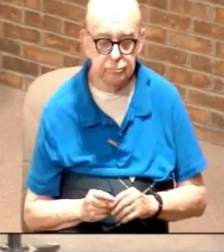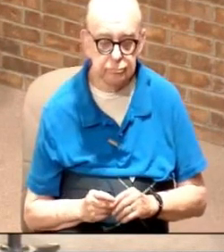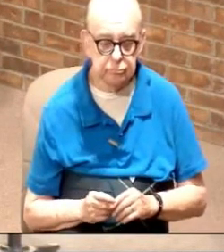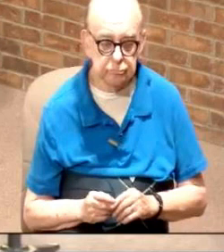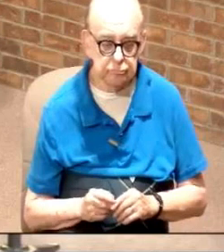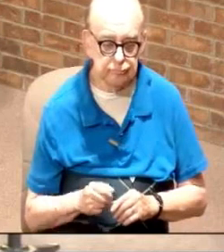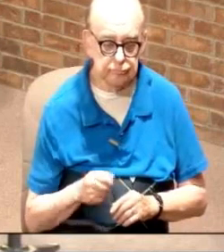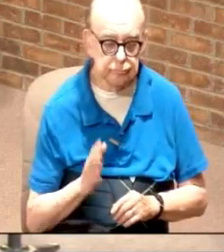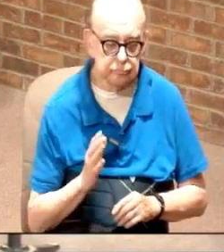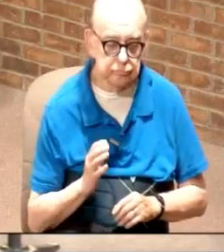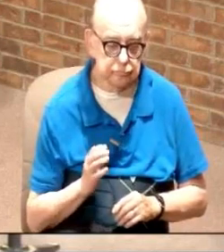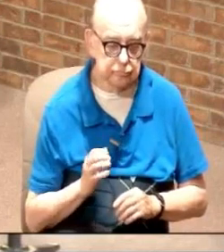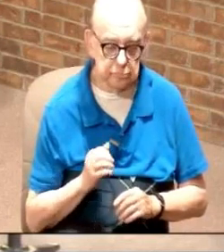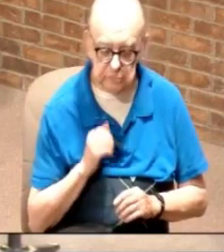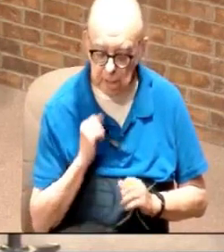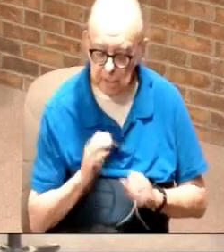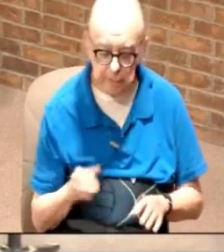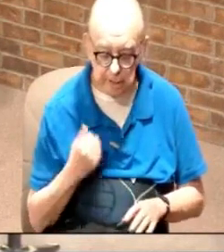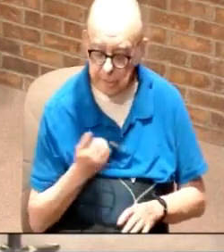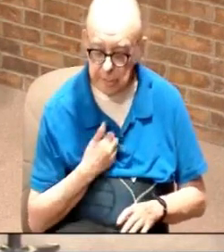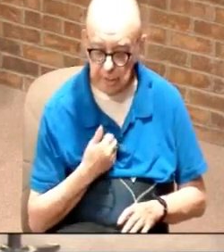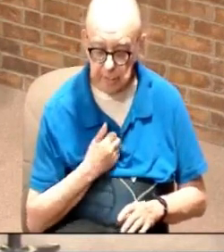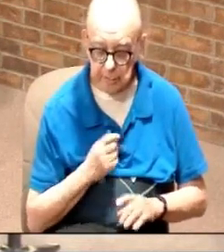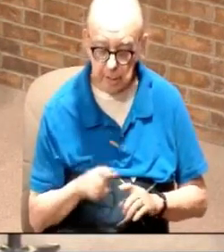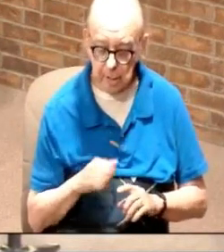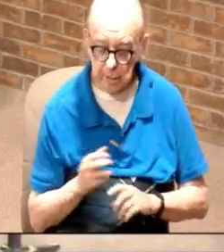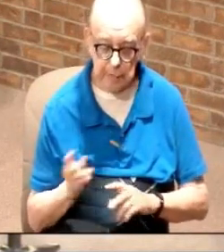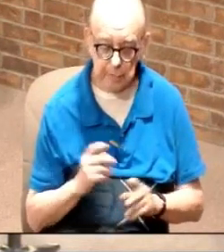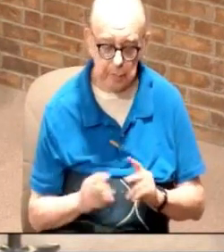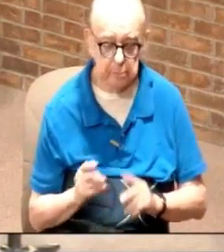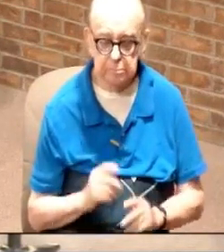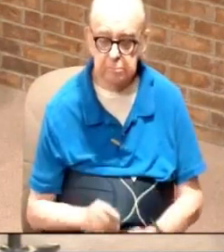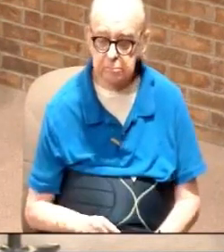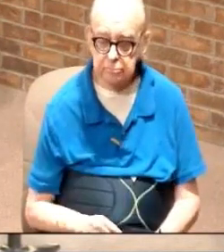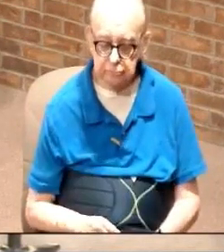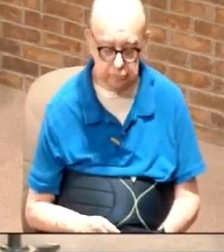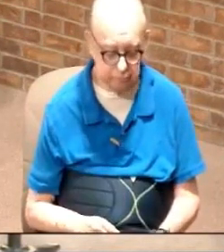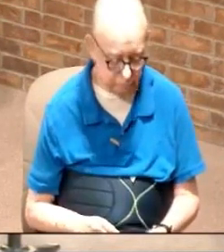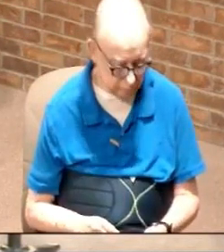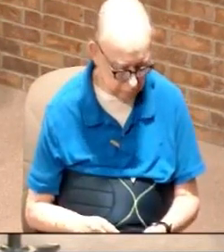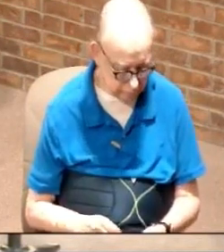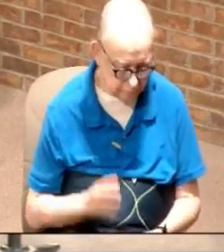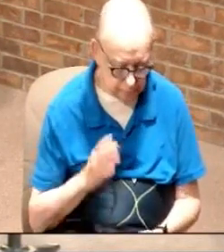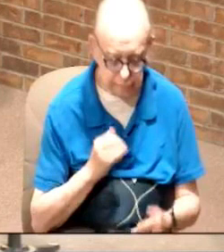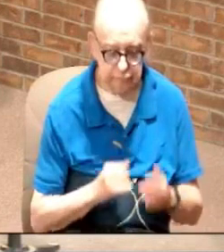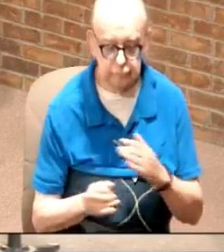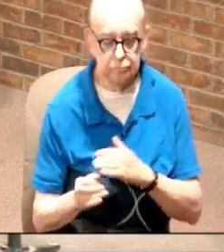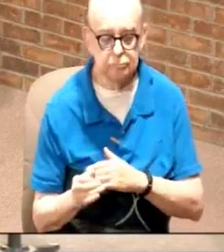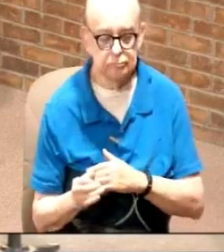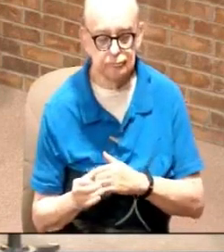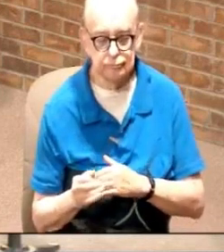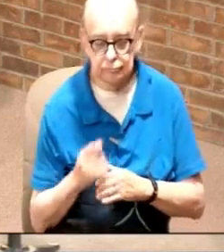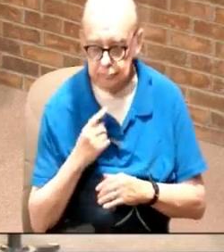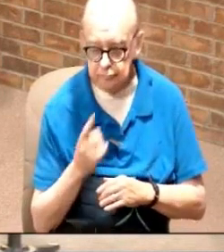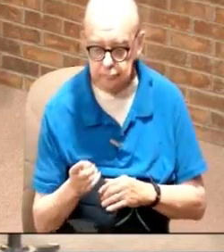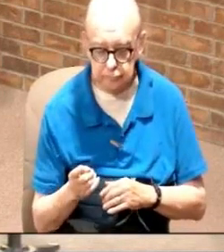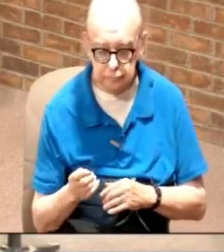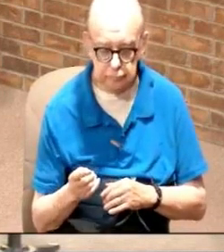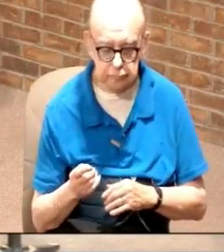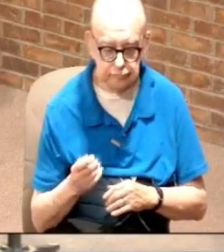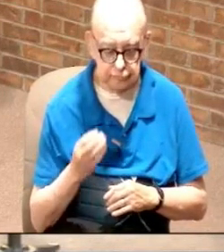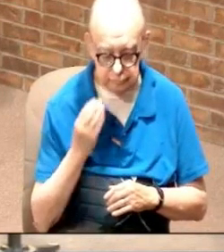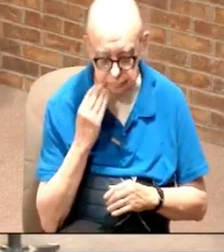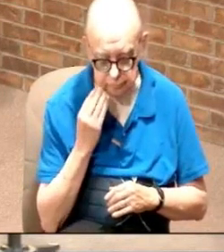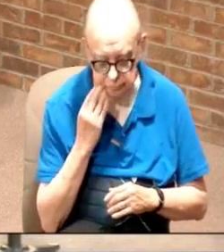not to bless ourselves okay and so in Isaiah he says that I